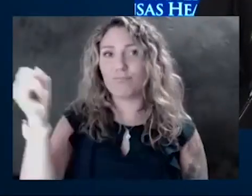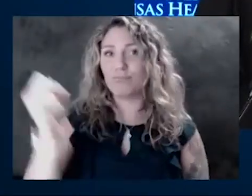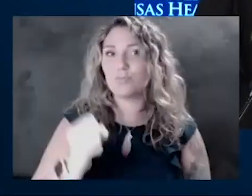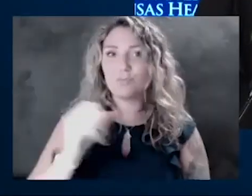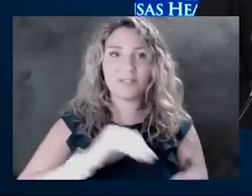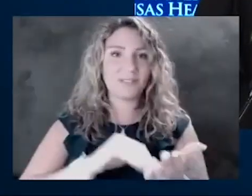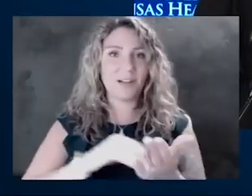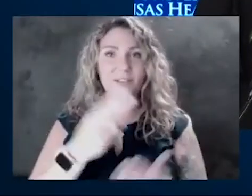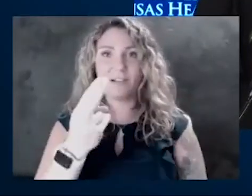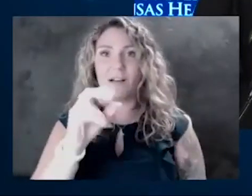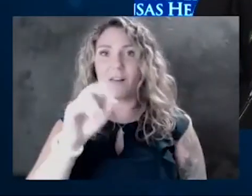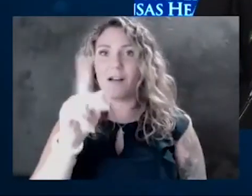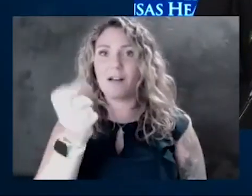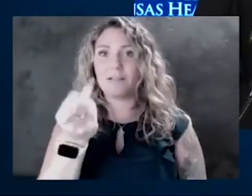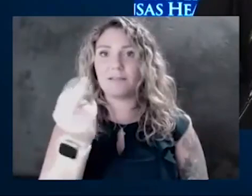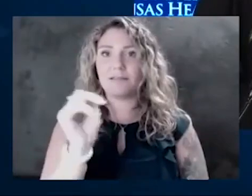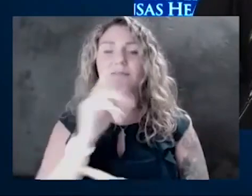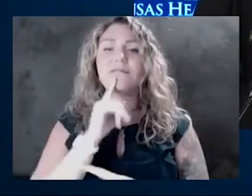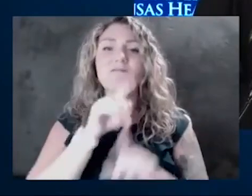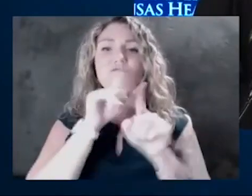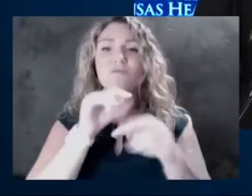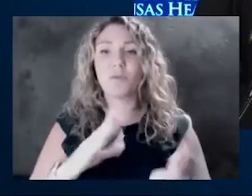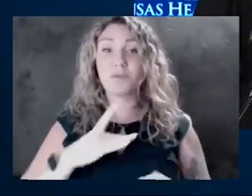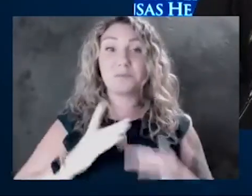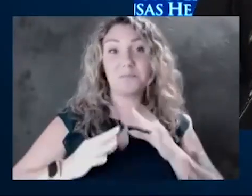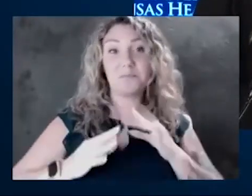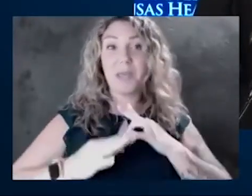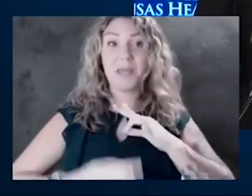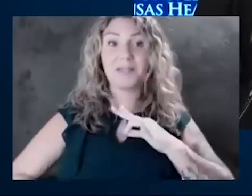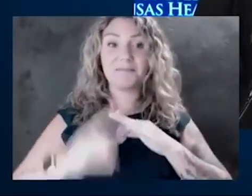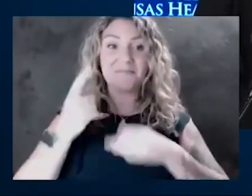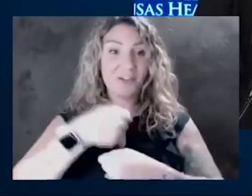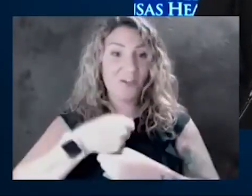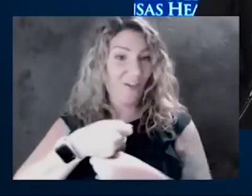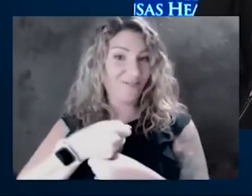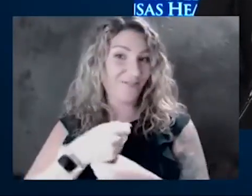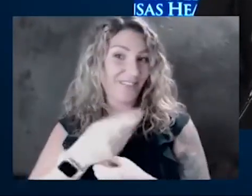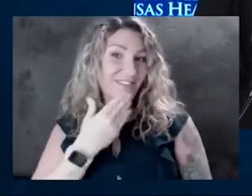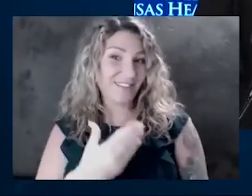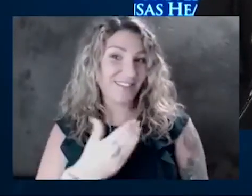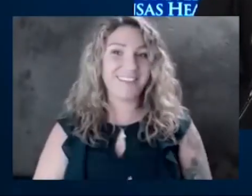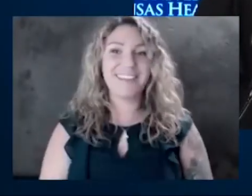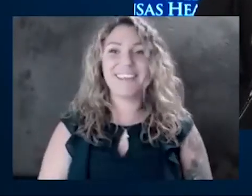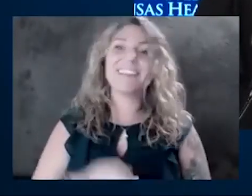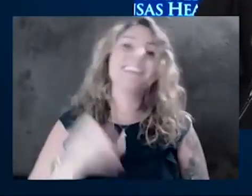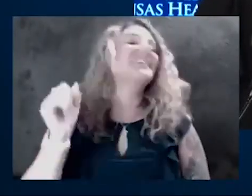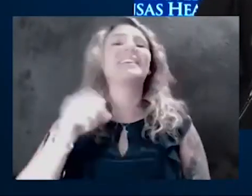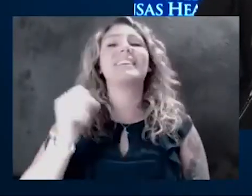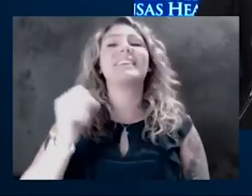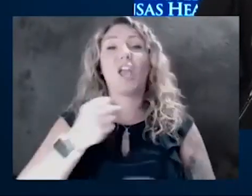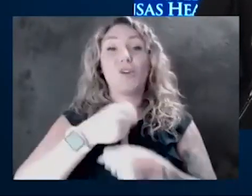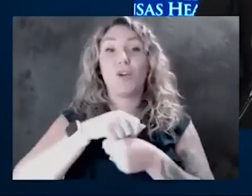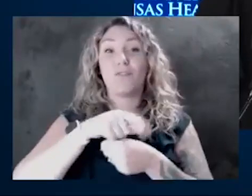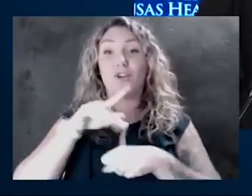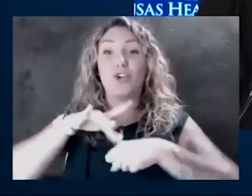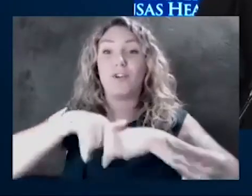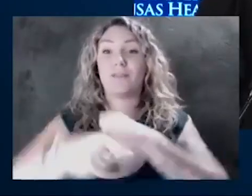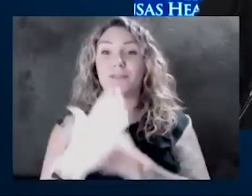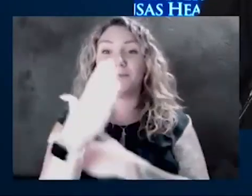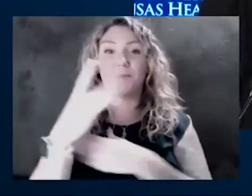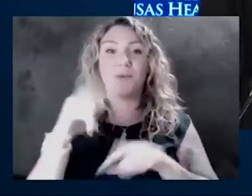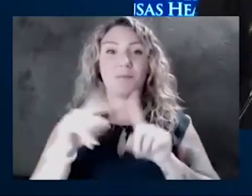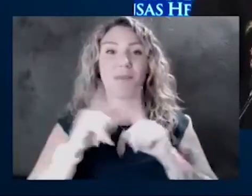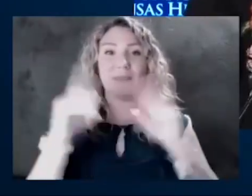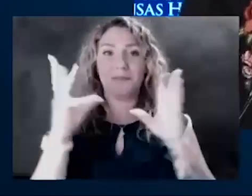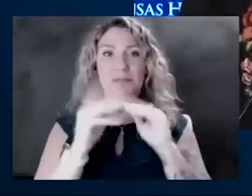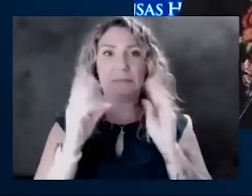reporter questions. I think he's all buttoned up. You've had a little coffee doing good, but I had, it was that meeting that put me back. All right.